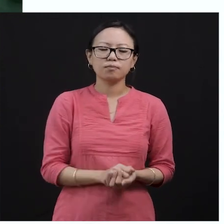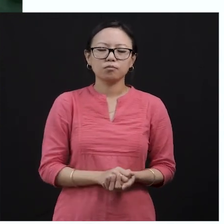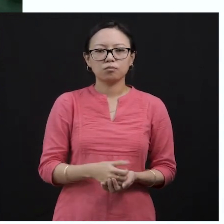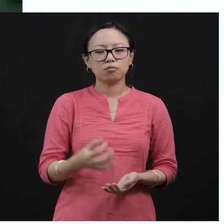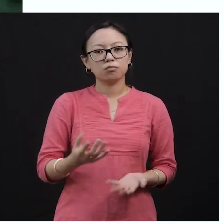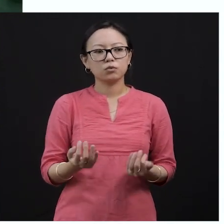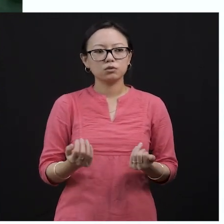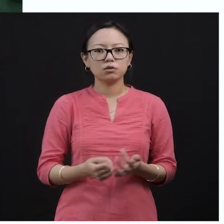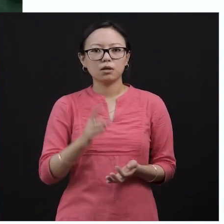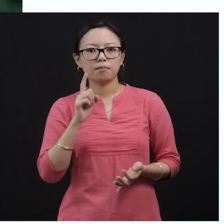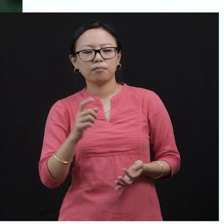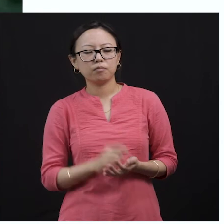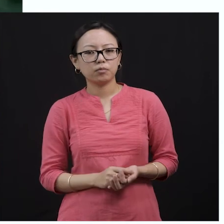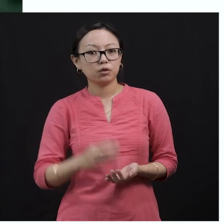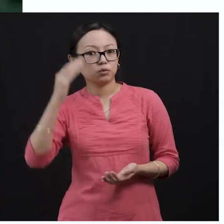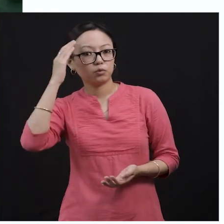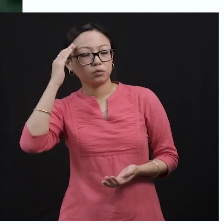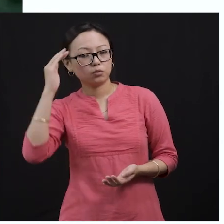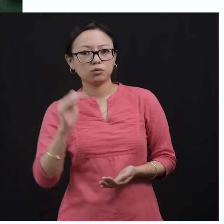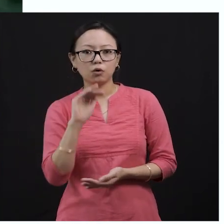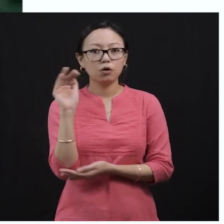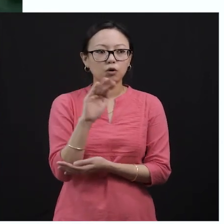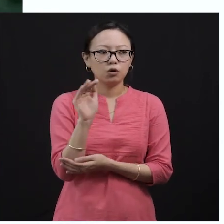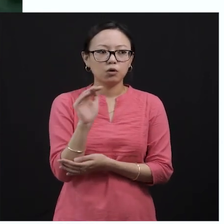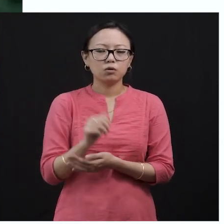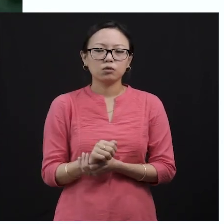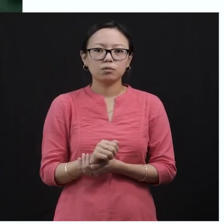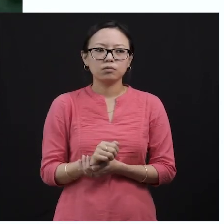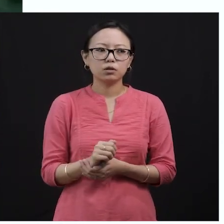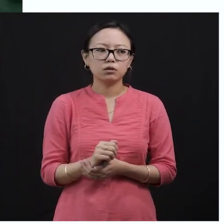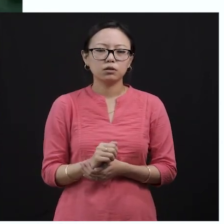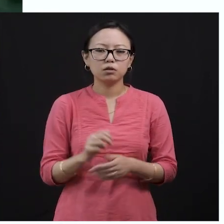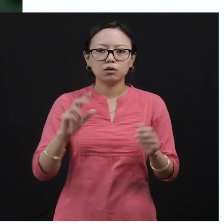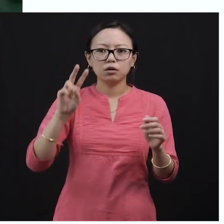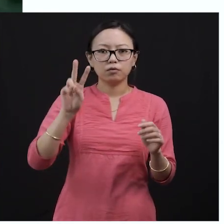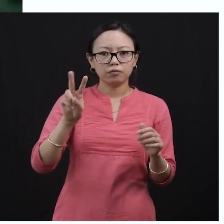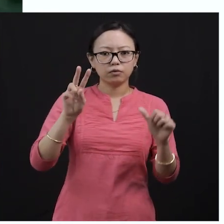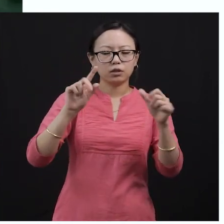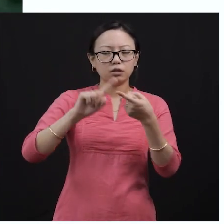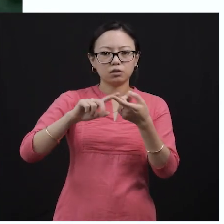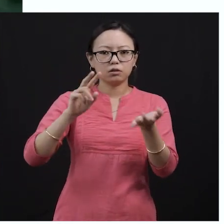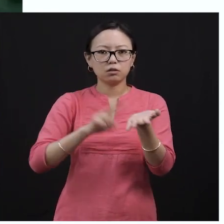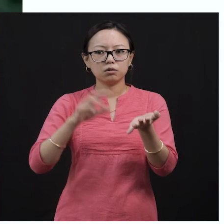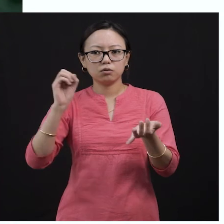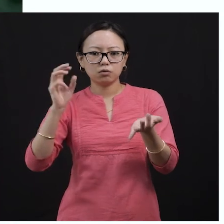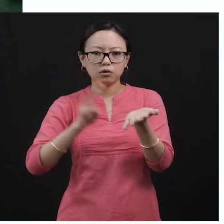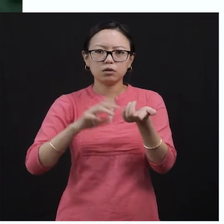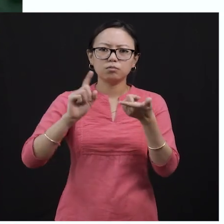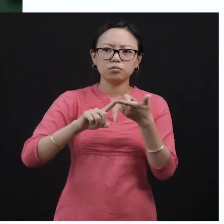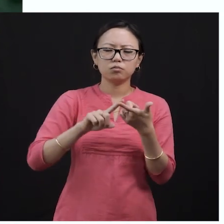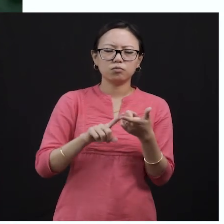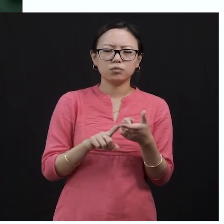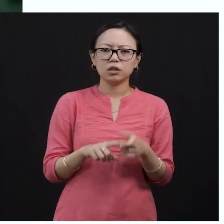cobra, is very poisonous. So he had to escape it anytime. Here you see the venom of the cobra being thrown out at the mangoes,